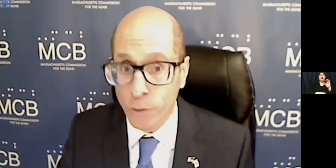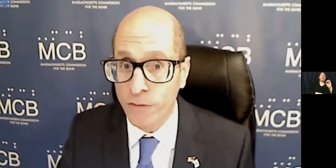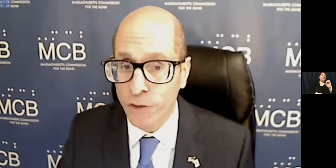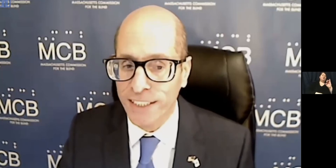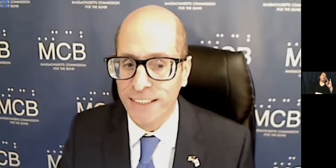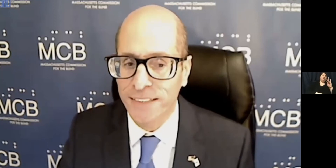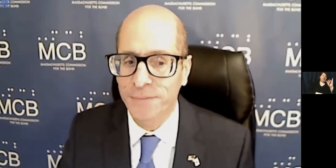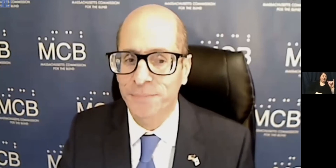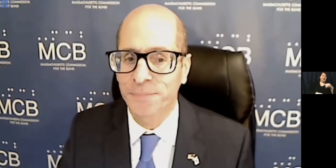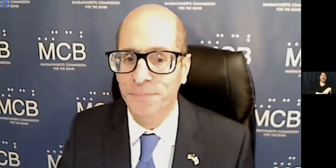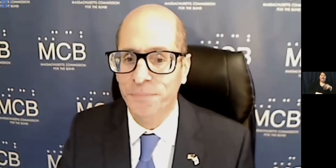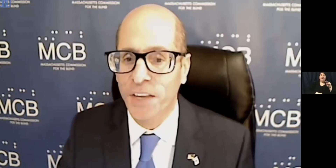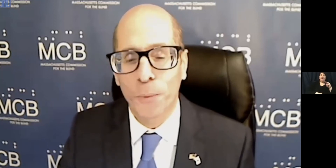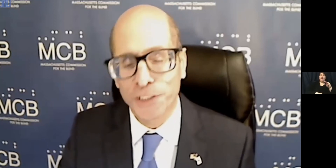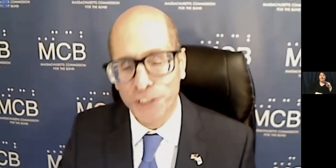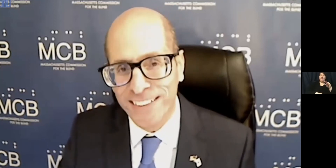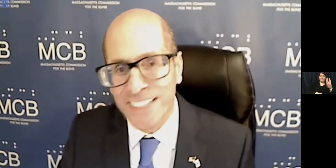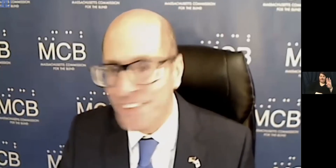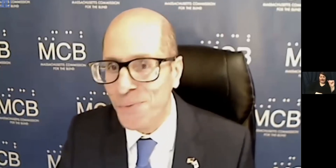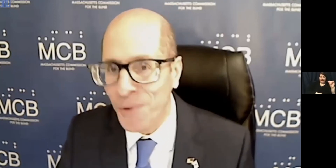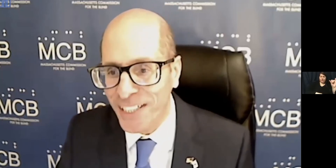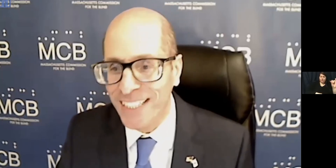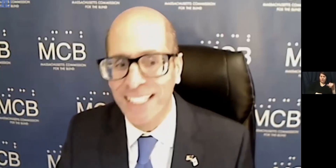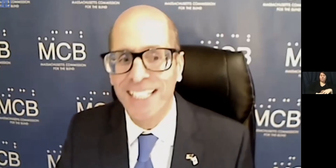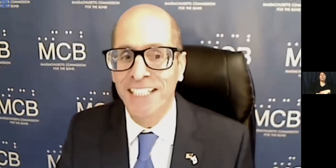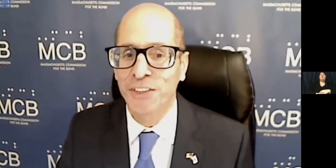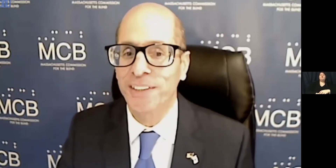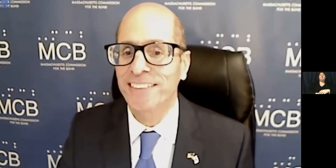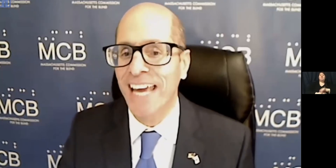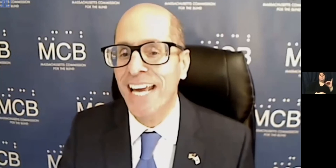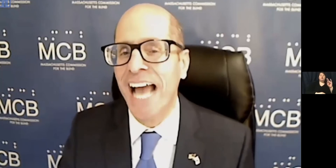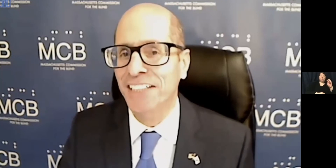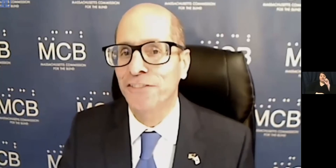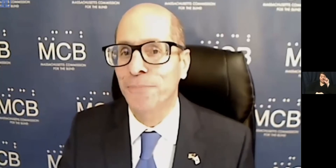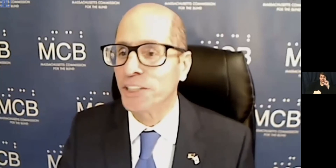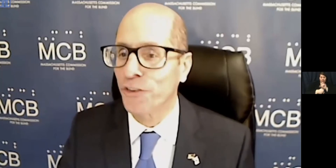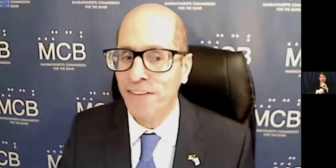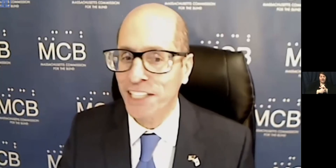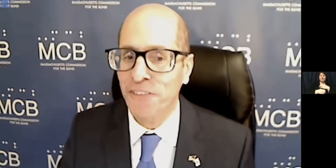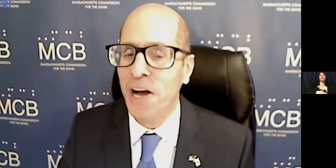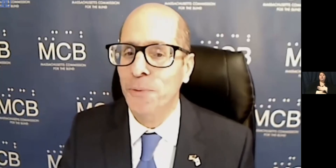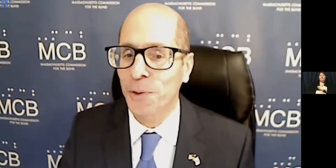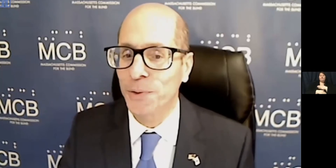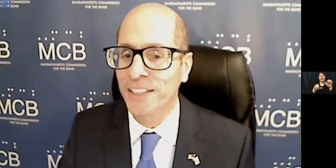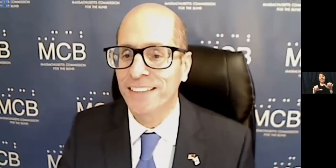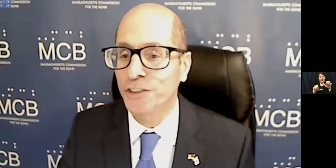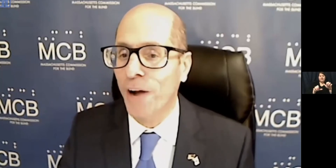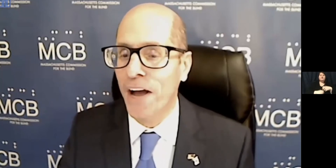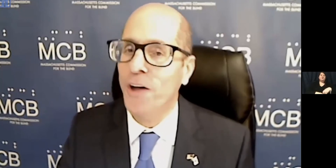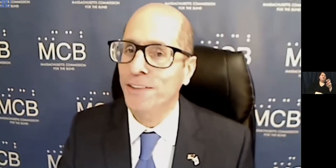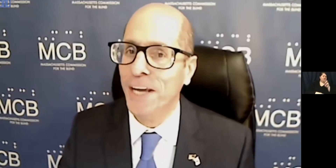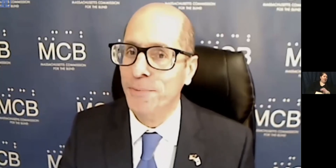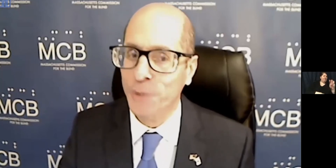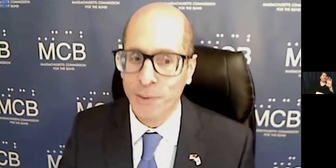from Suffolk University. When Justin isn't working, he enjoys staying active by traveling around the world